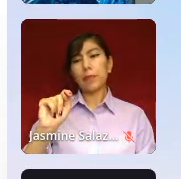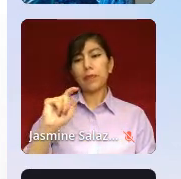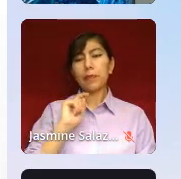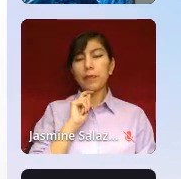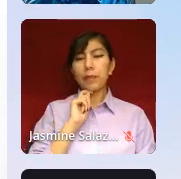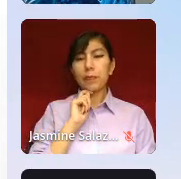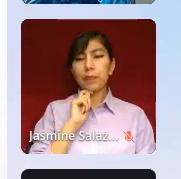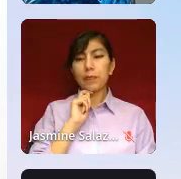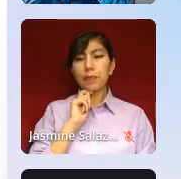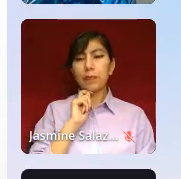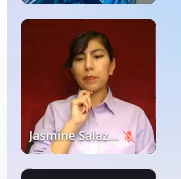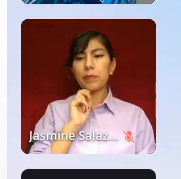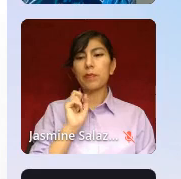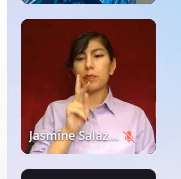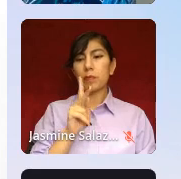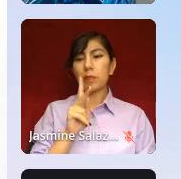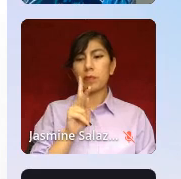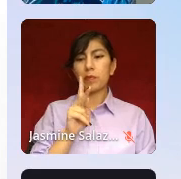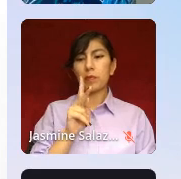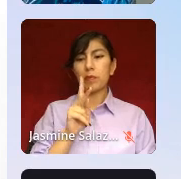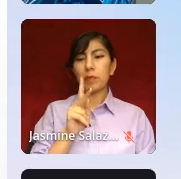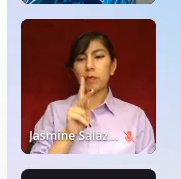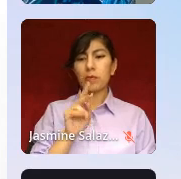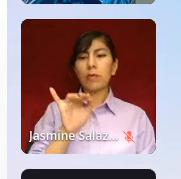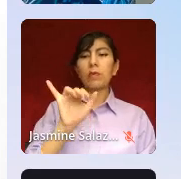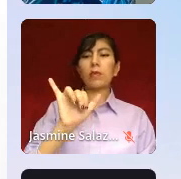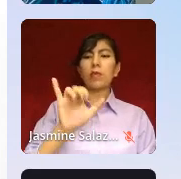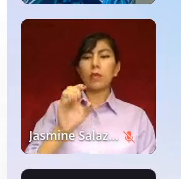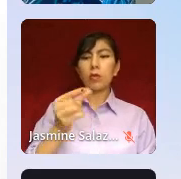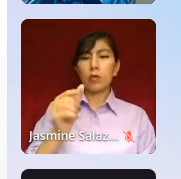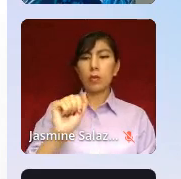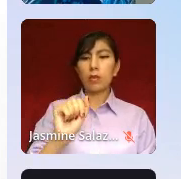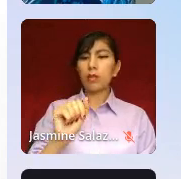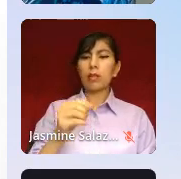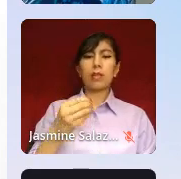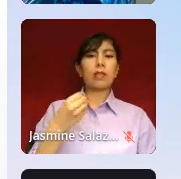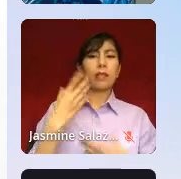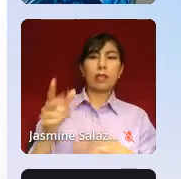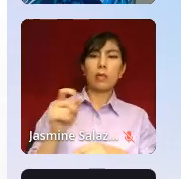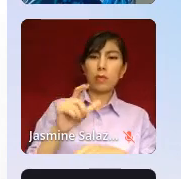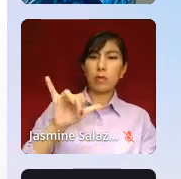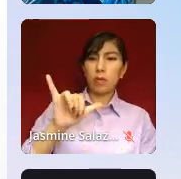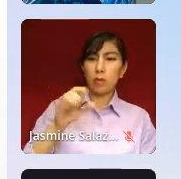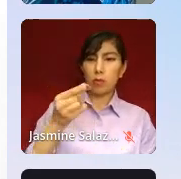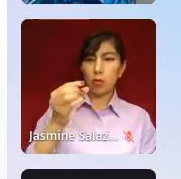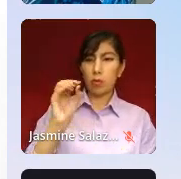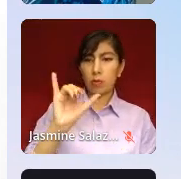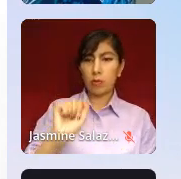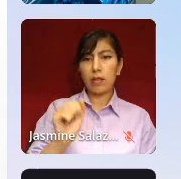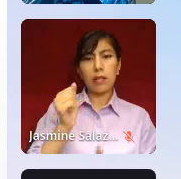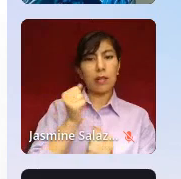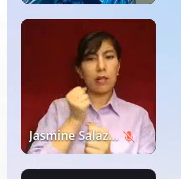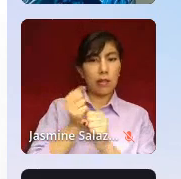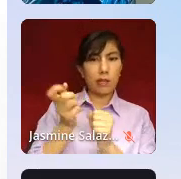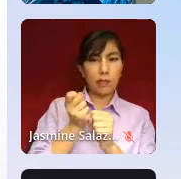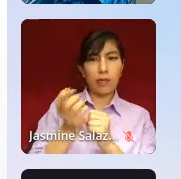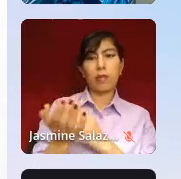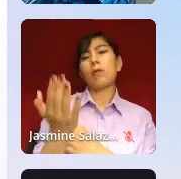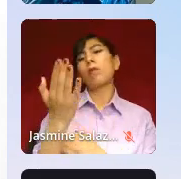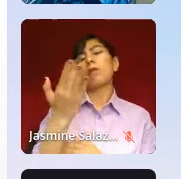Okay. Shelby said, meet yoga every morning. Yes. I'm lagging. Yes, a little bit. Okay.